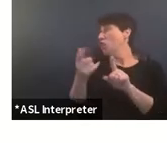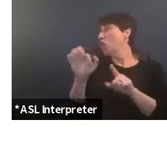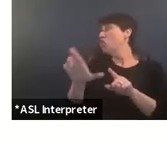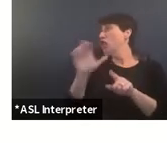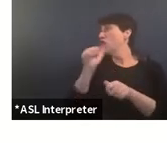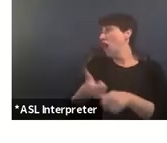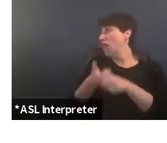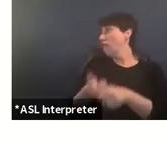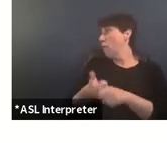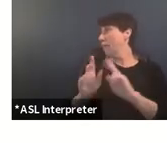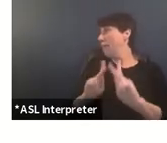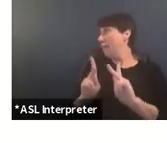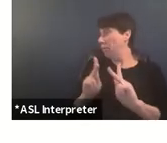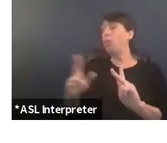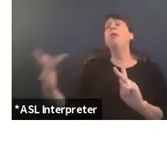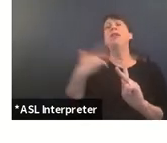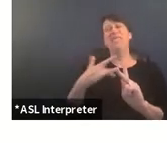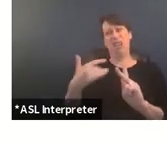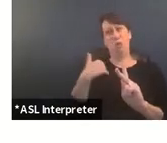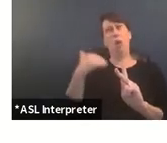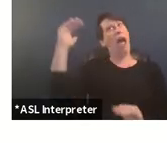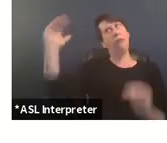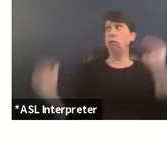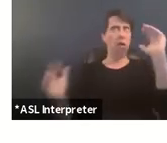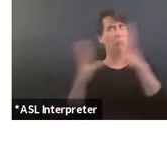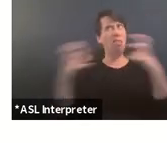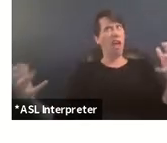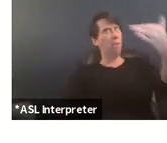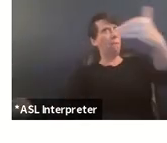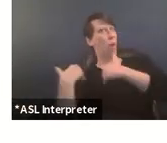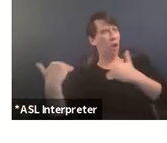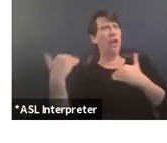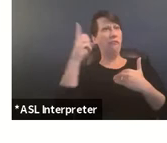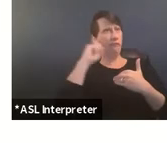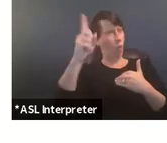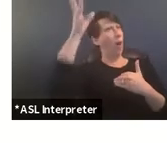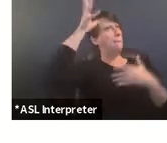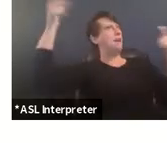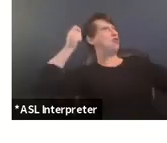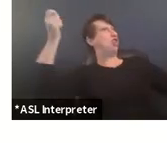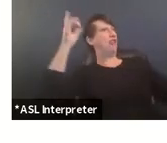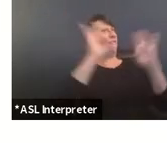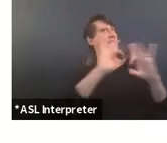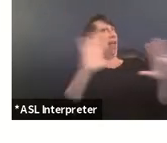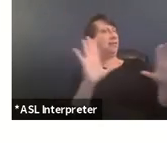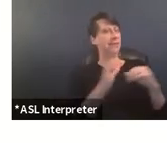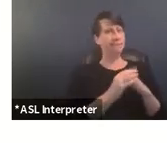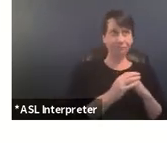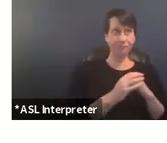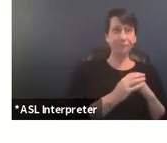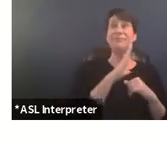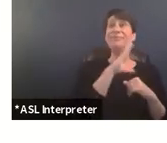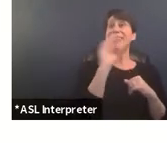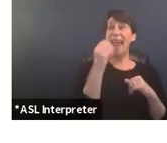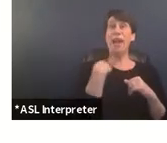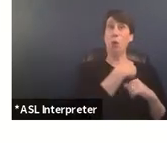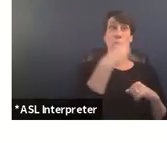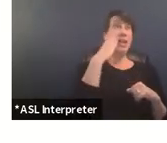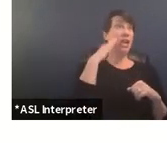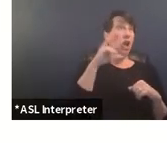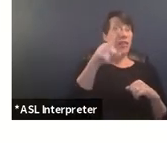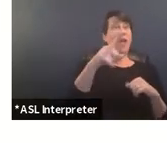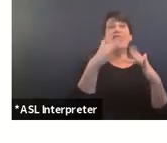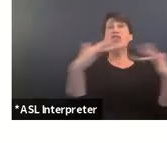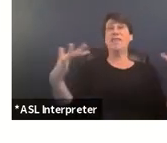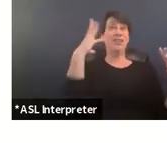-conforming people bear a disproportionate burden of patriarchal violence um and we know that there are diverse